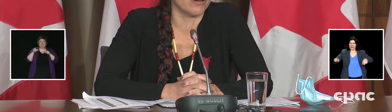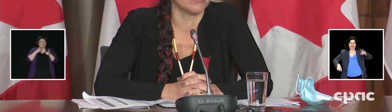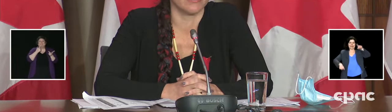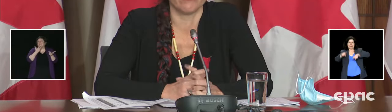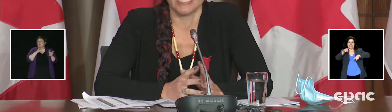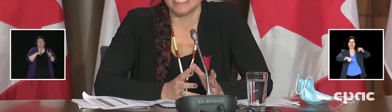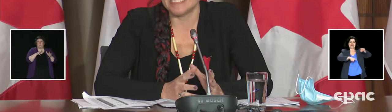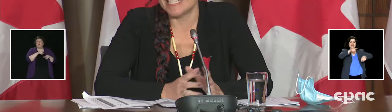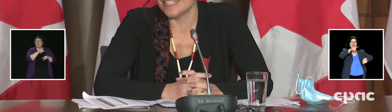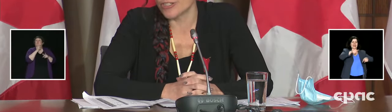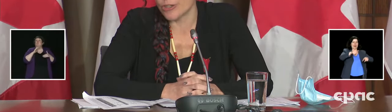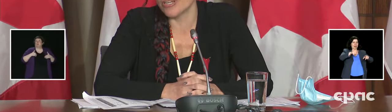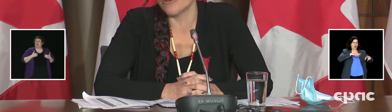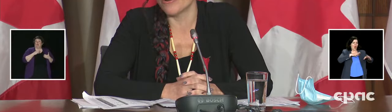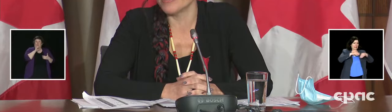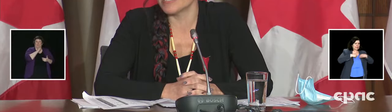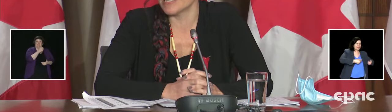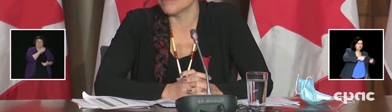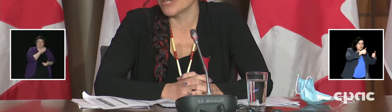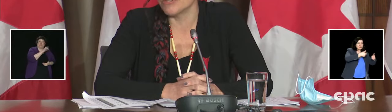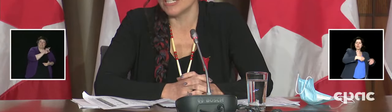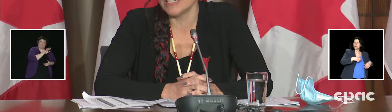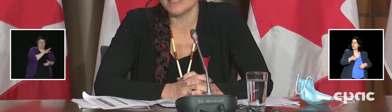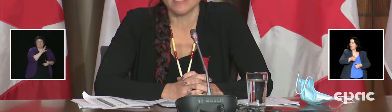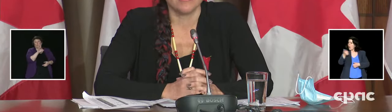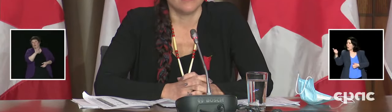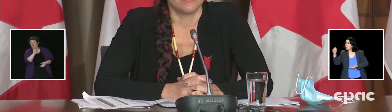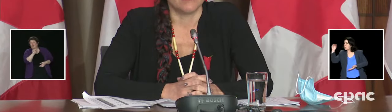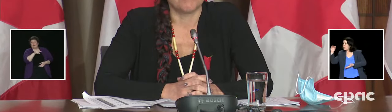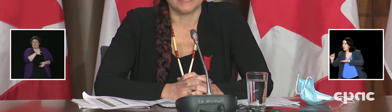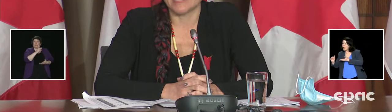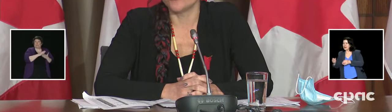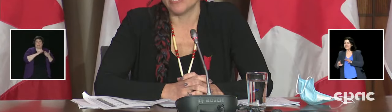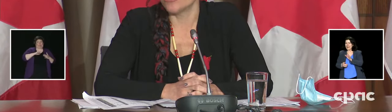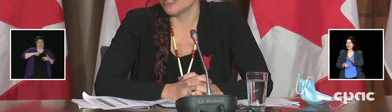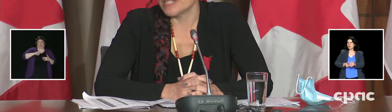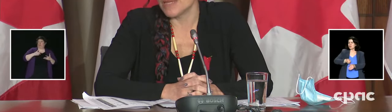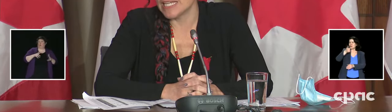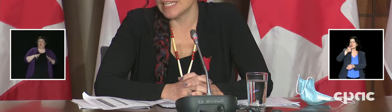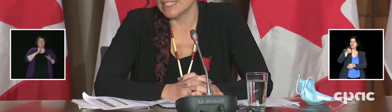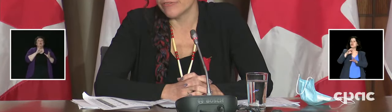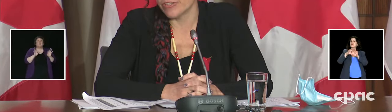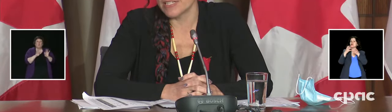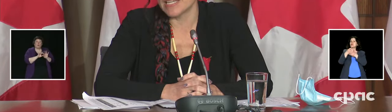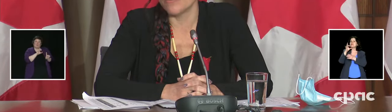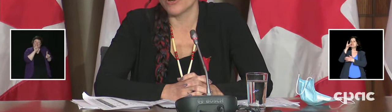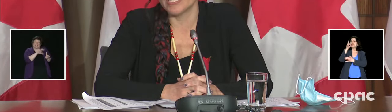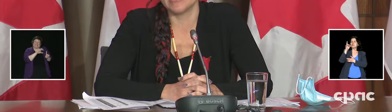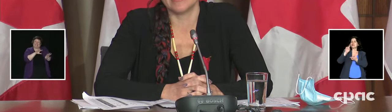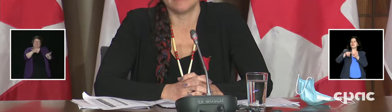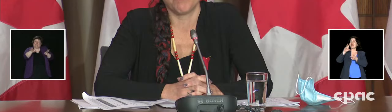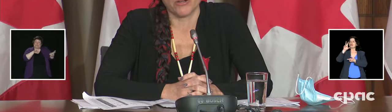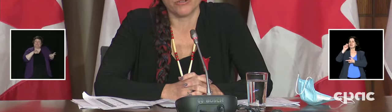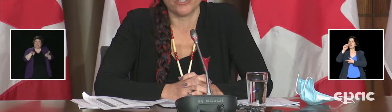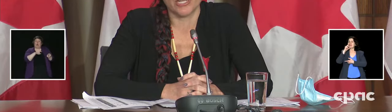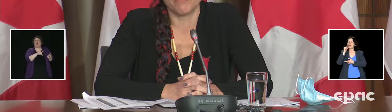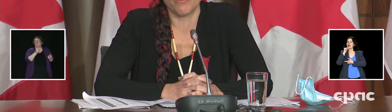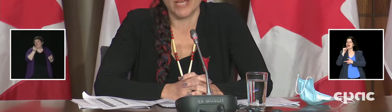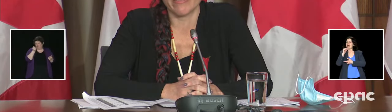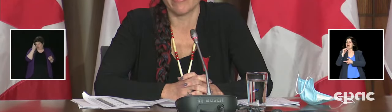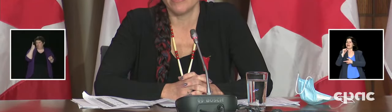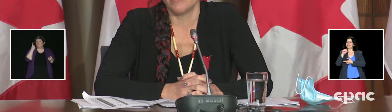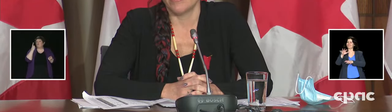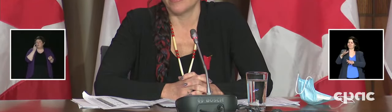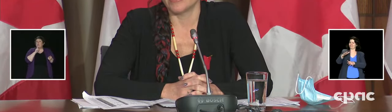cohort of 18 to 30 year olds in some communities. But education is making a difference and working in partnership